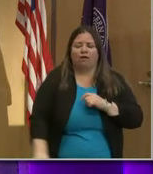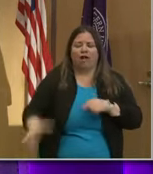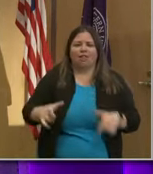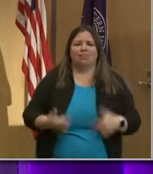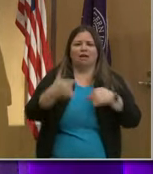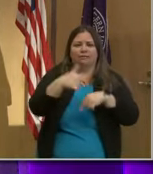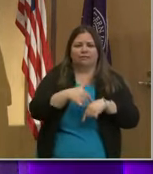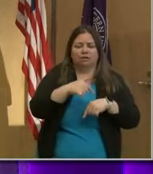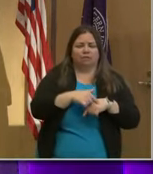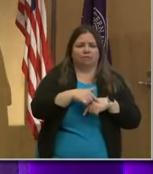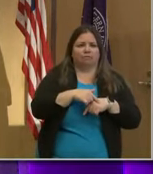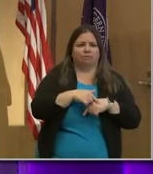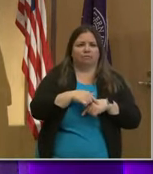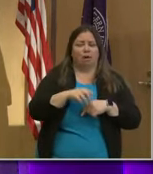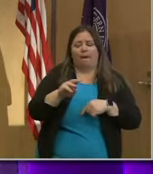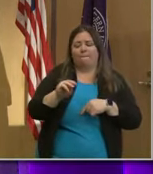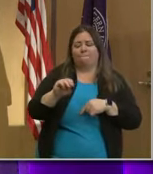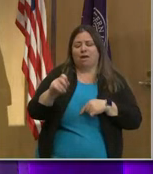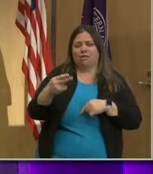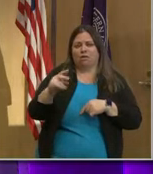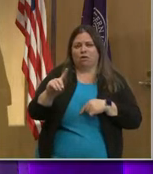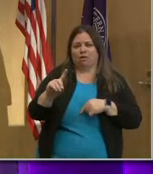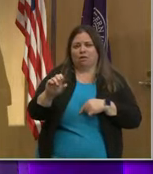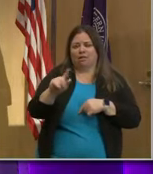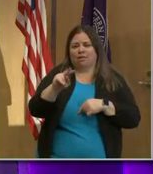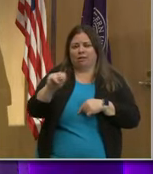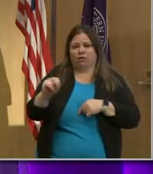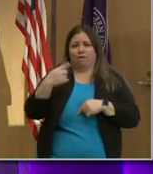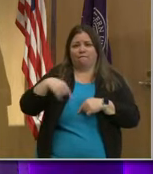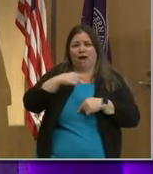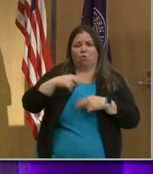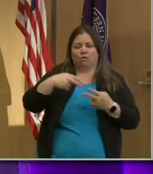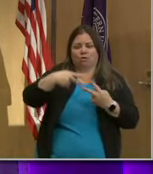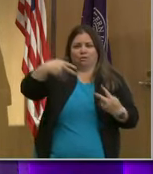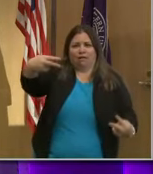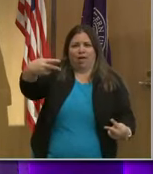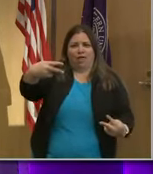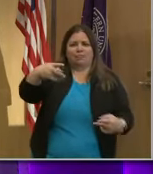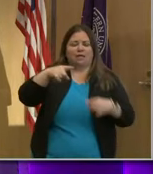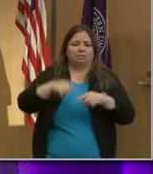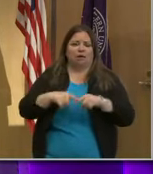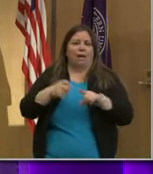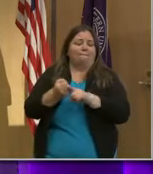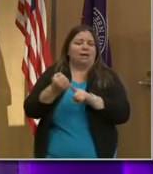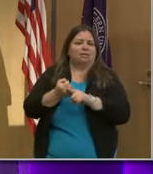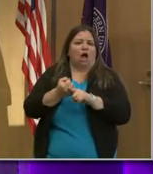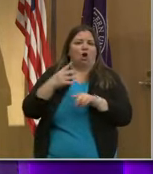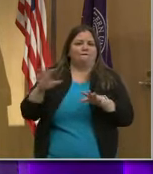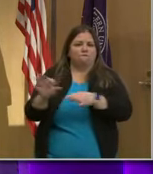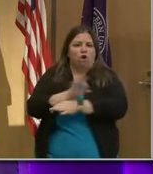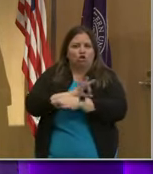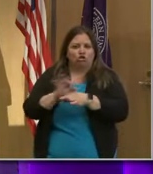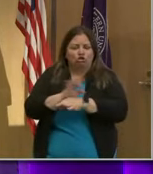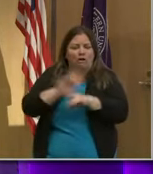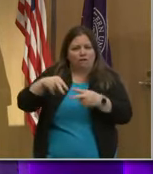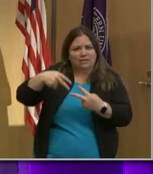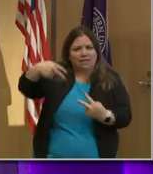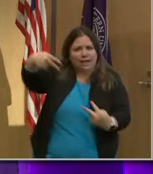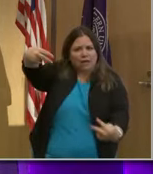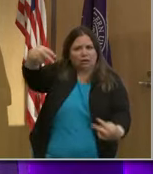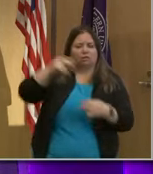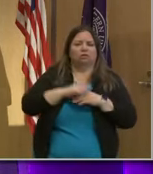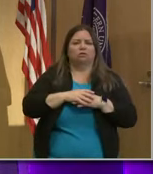One component of that involves methylation of our DNA. That impacts upon the functionality of our DNA. And it turns out that there are